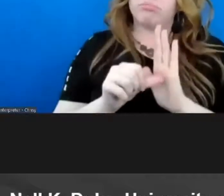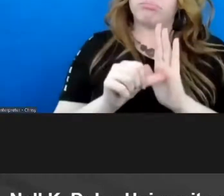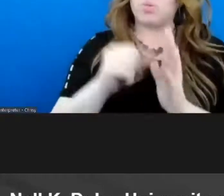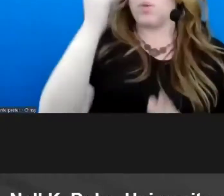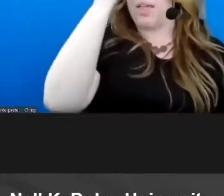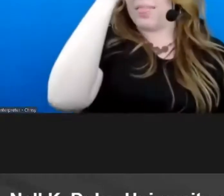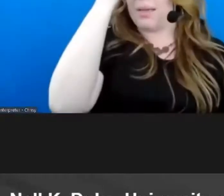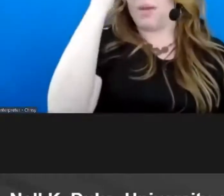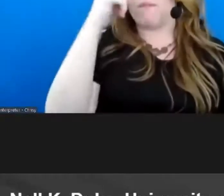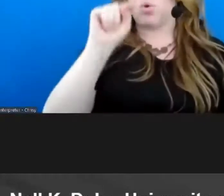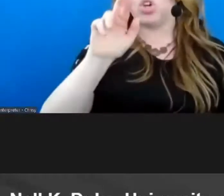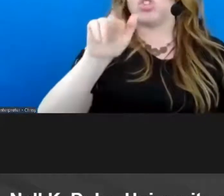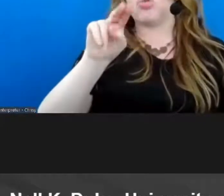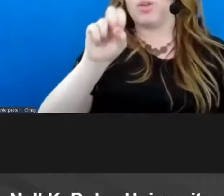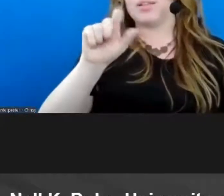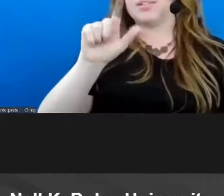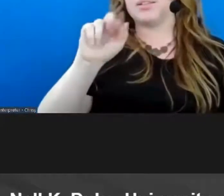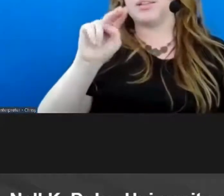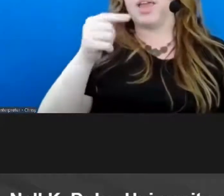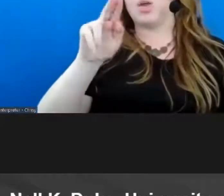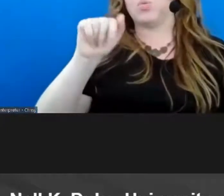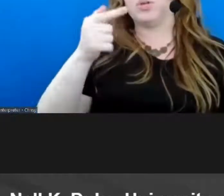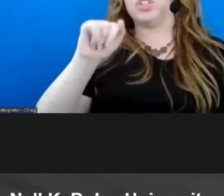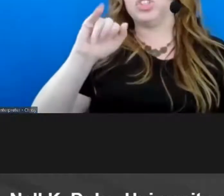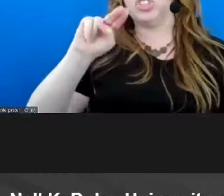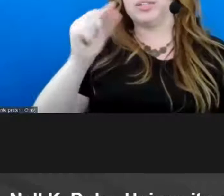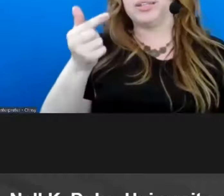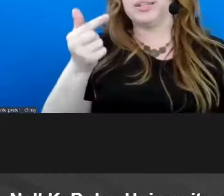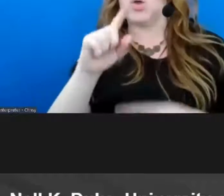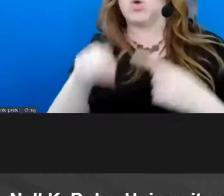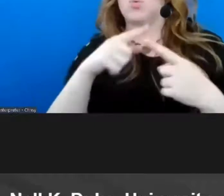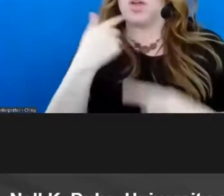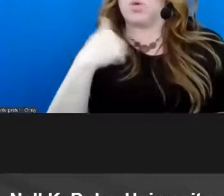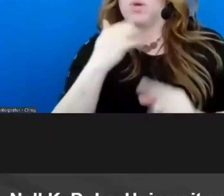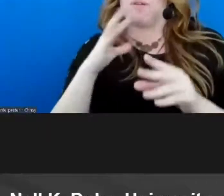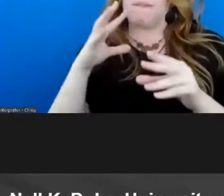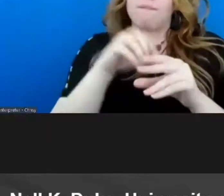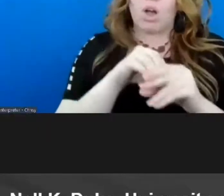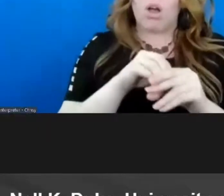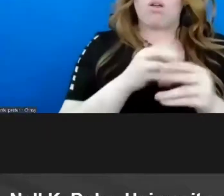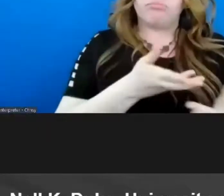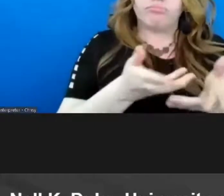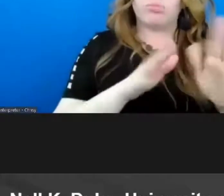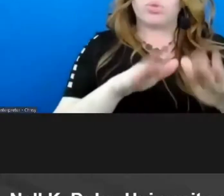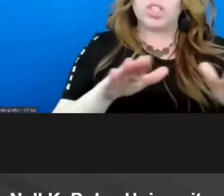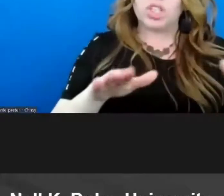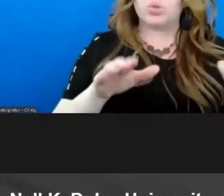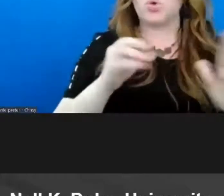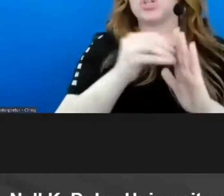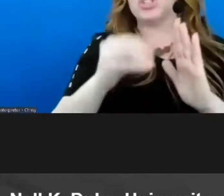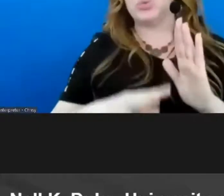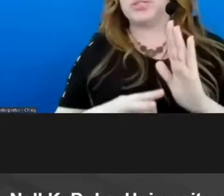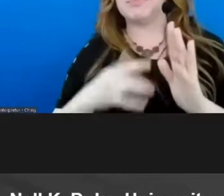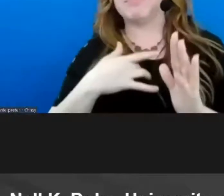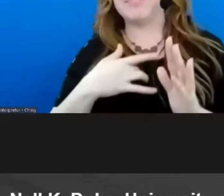thinking about translanguaging is that you know when we are engaging with children around or students um usually children for